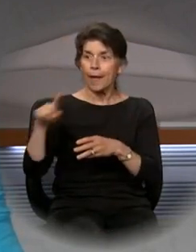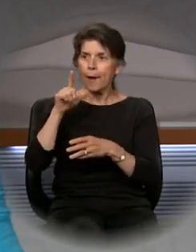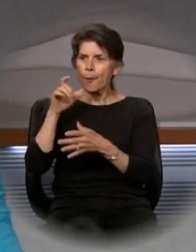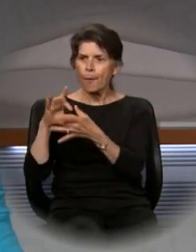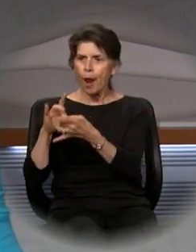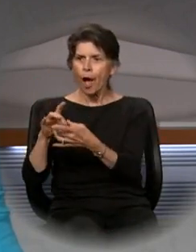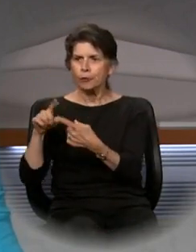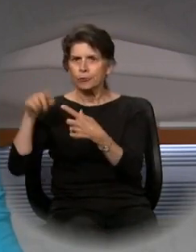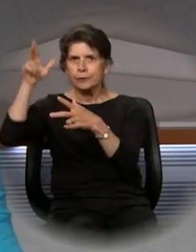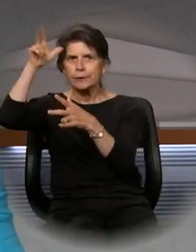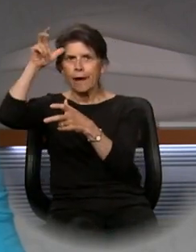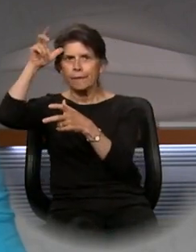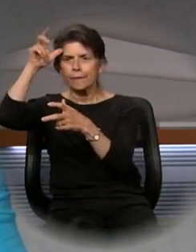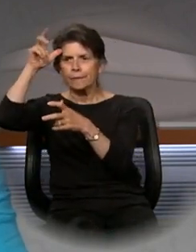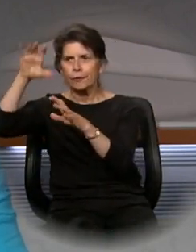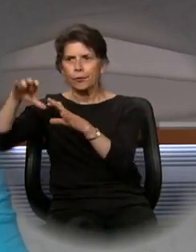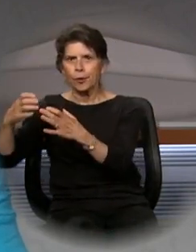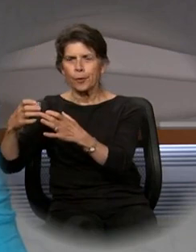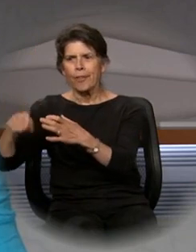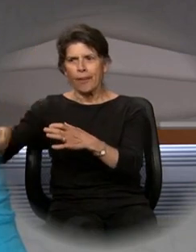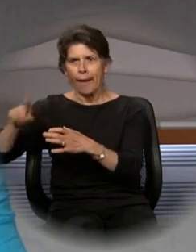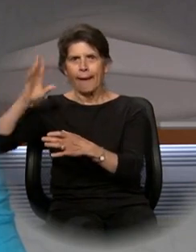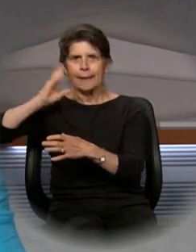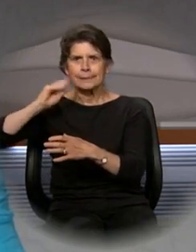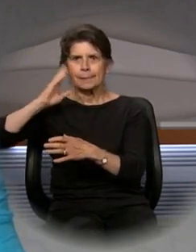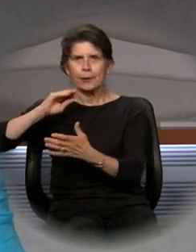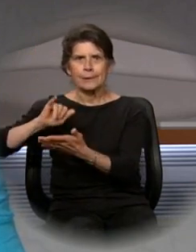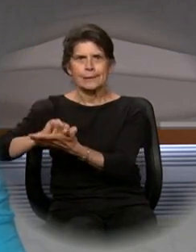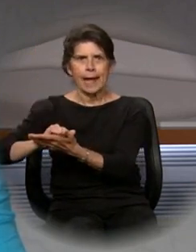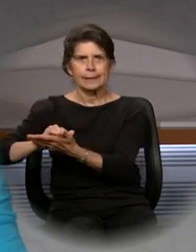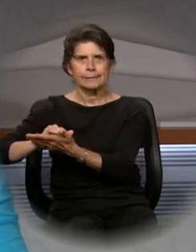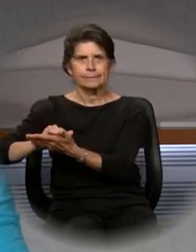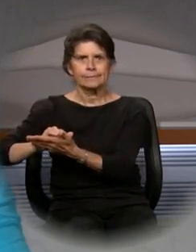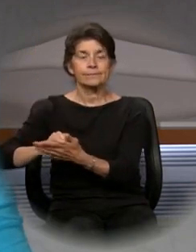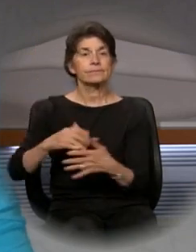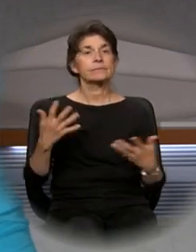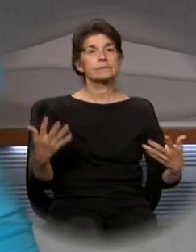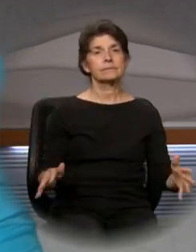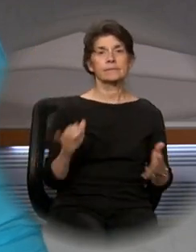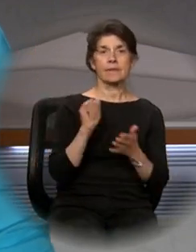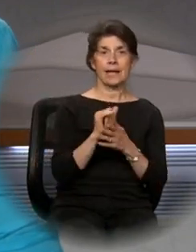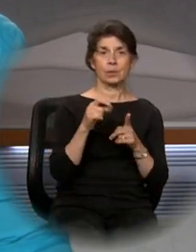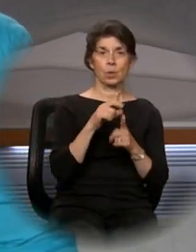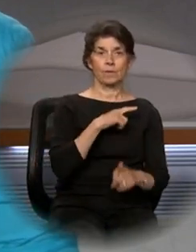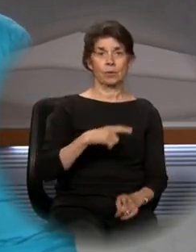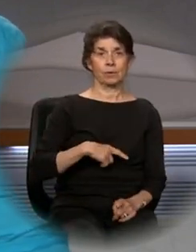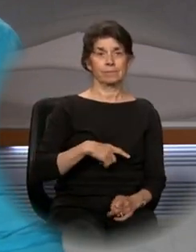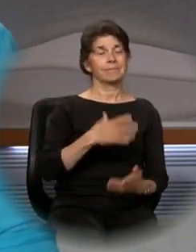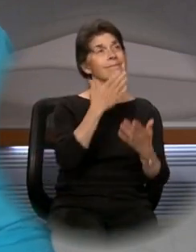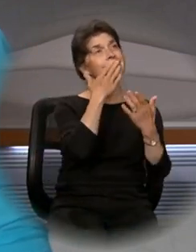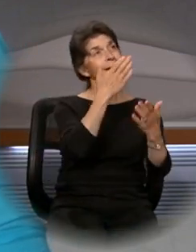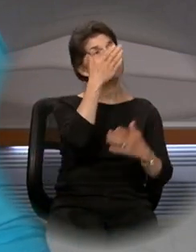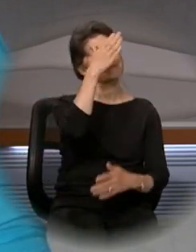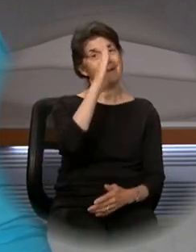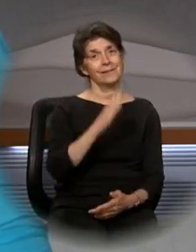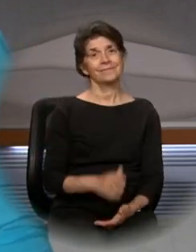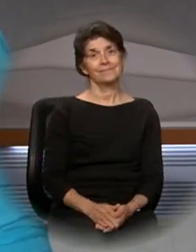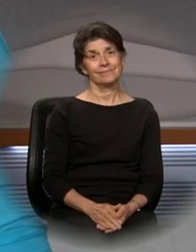to his company experience it. The word of the Lord. Thanks be to God.